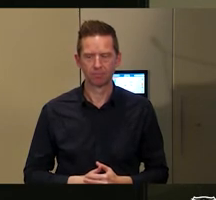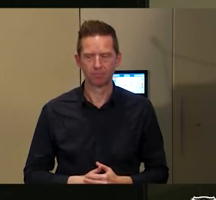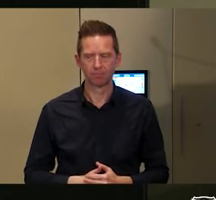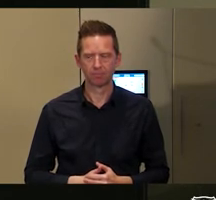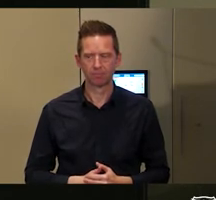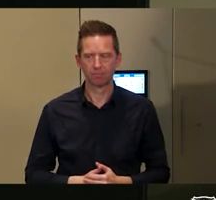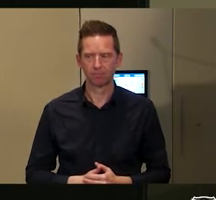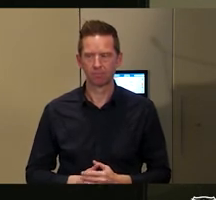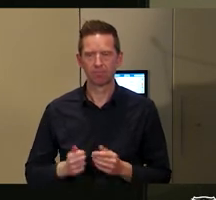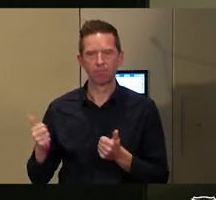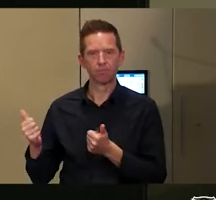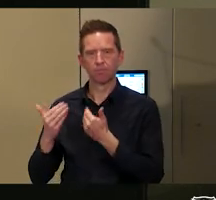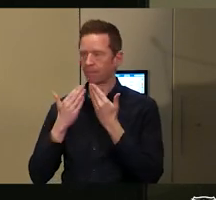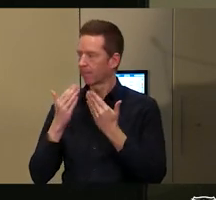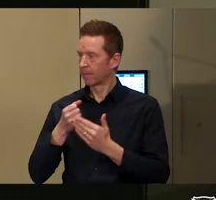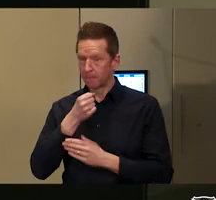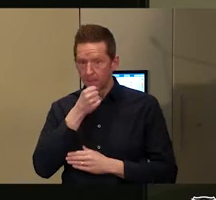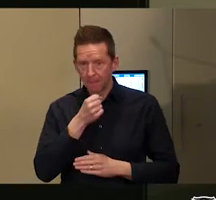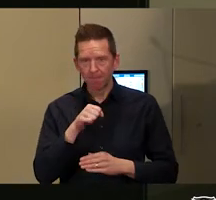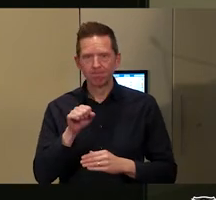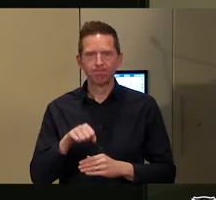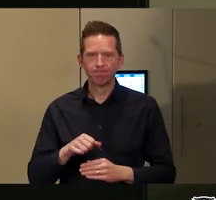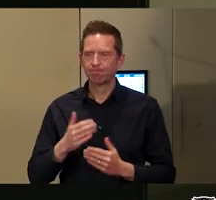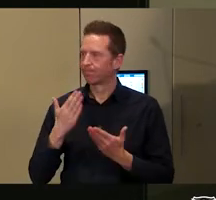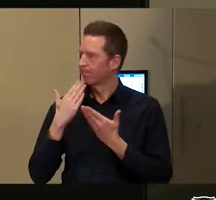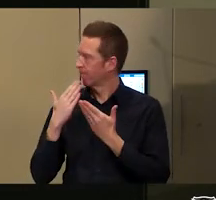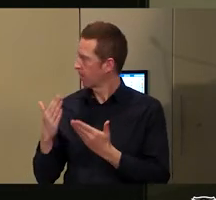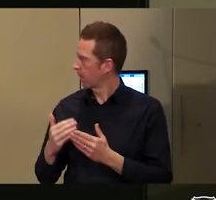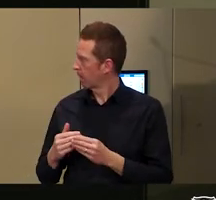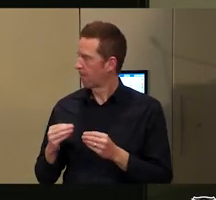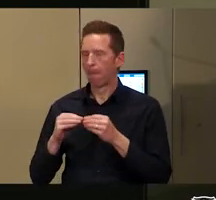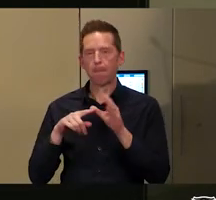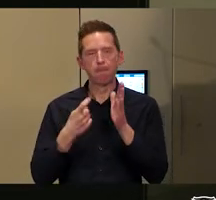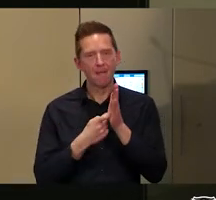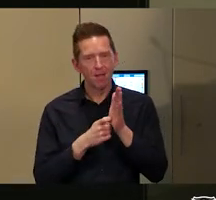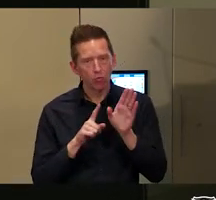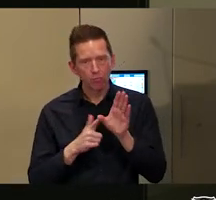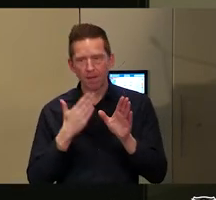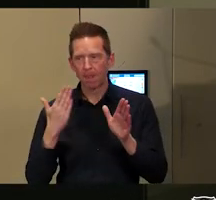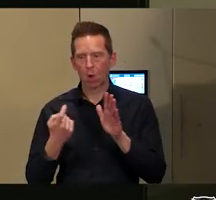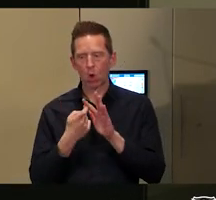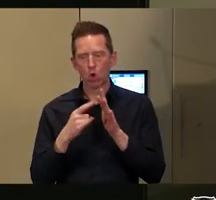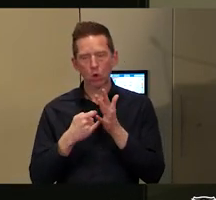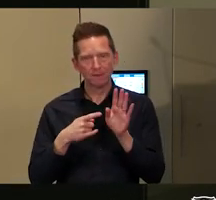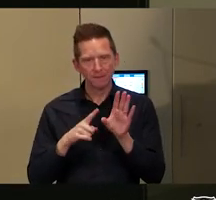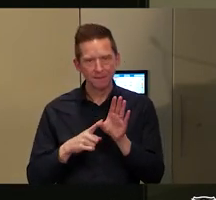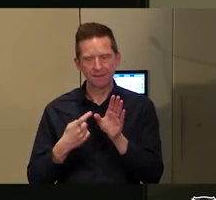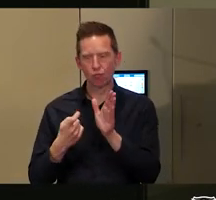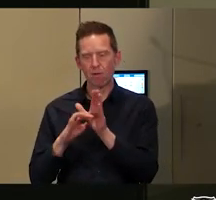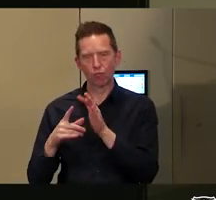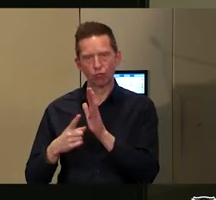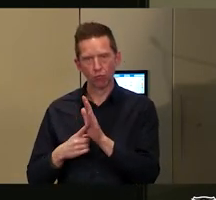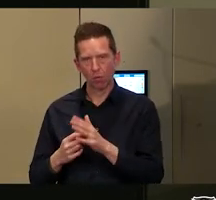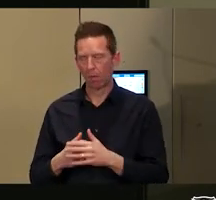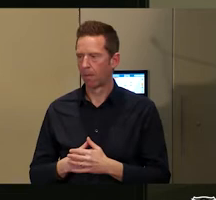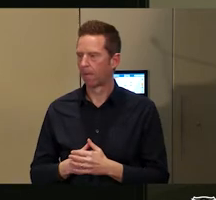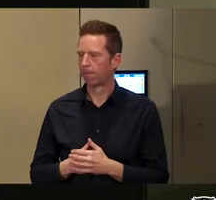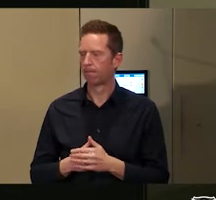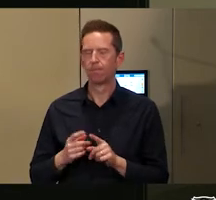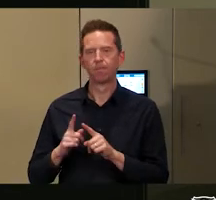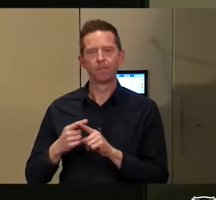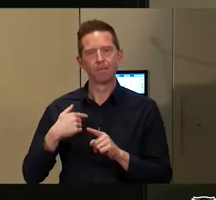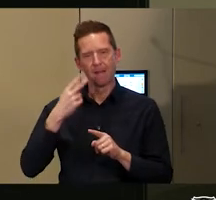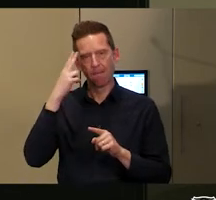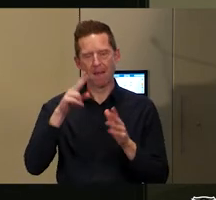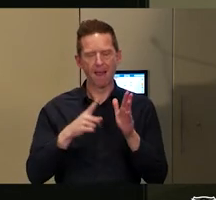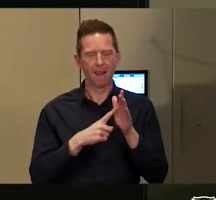Is this working? Yeah. Great. Thank you, Barry and Kirsty and Rachel. As Sangeetha introduced me, my